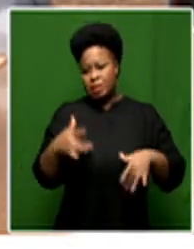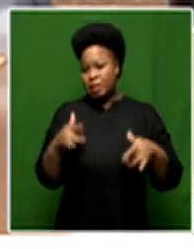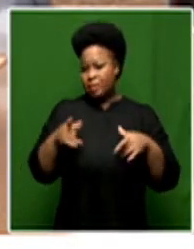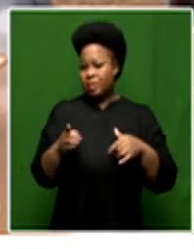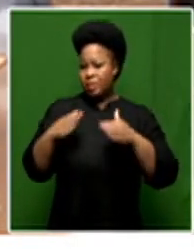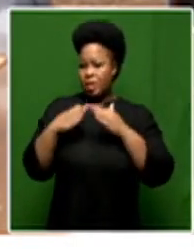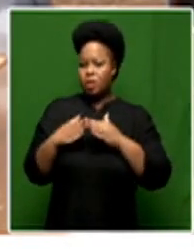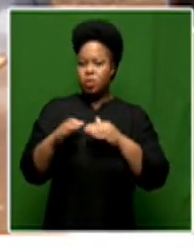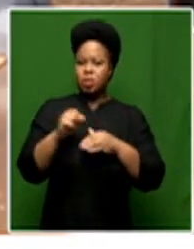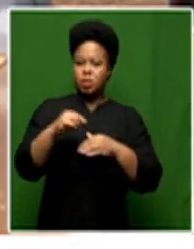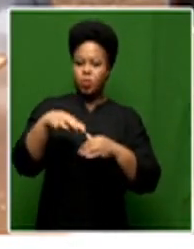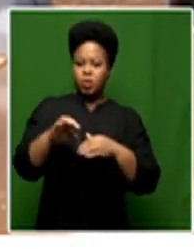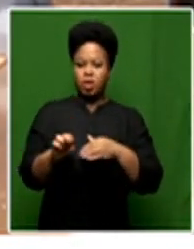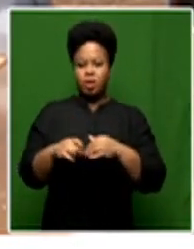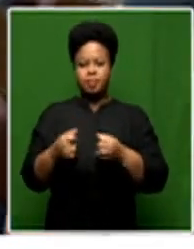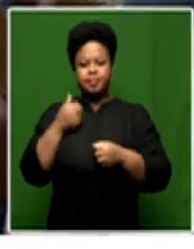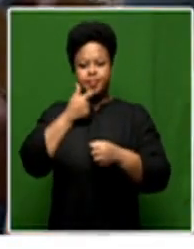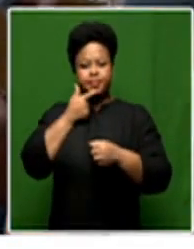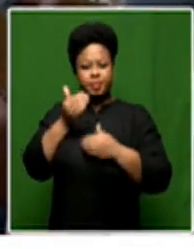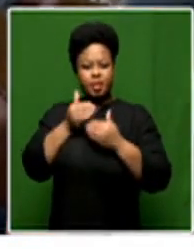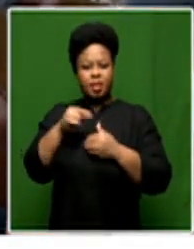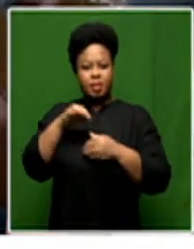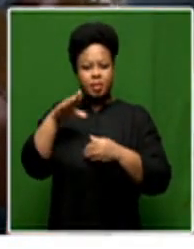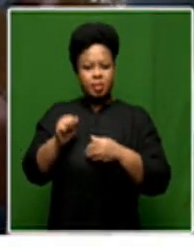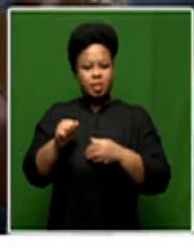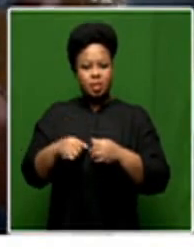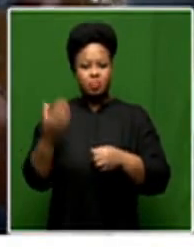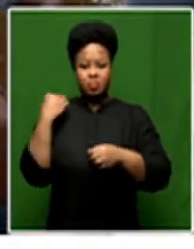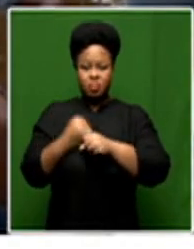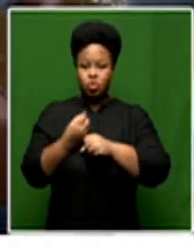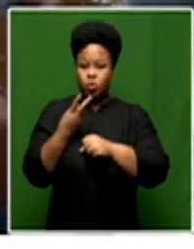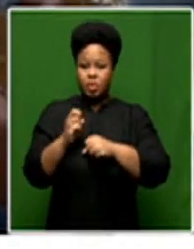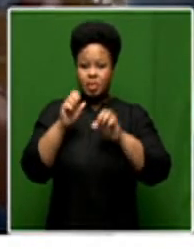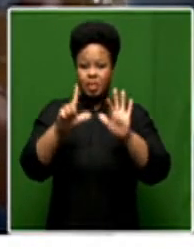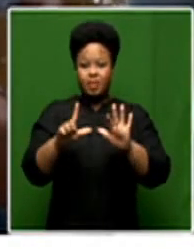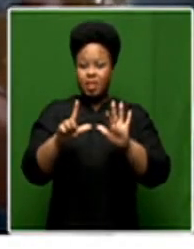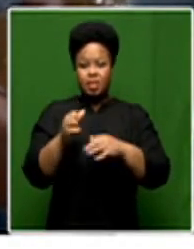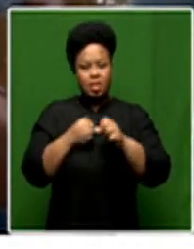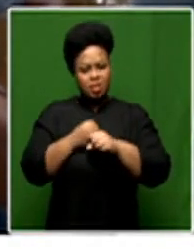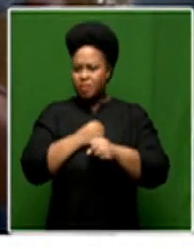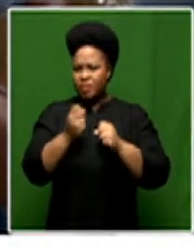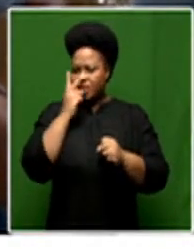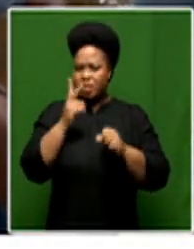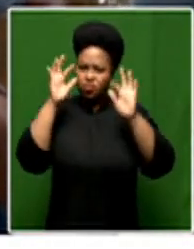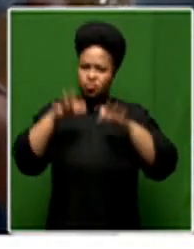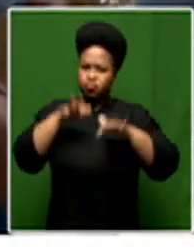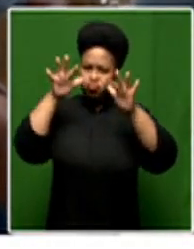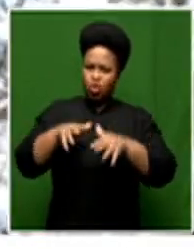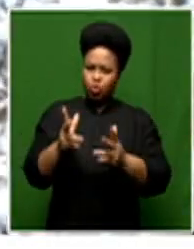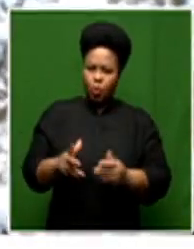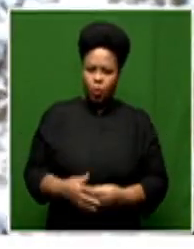house in Tzeoche village near Khanesa for the past 27 years, says they've never seen so much rain.